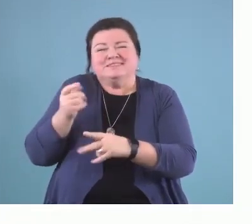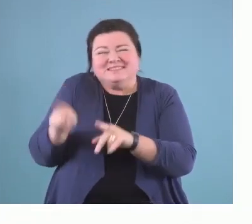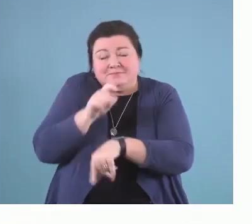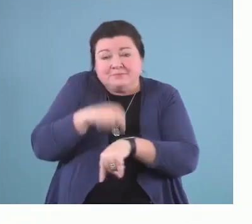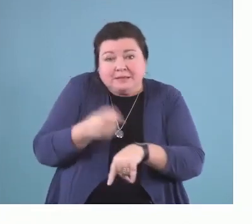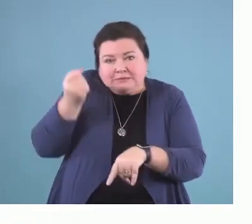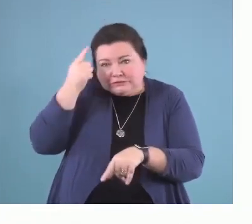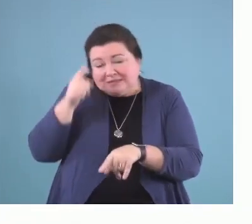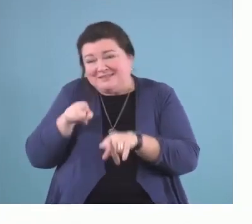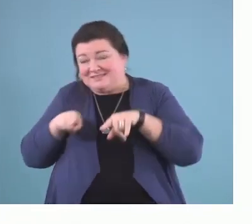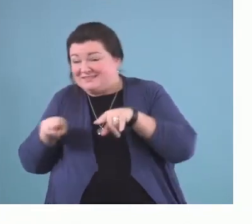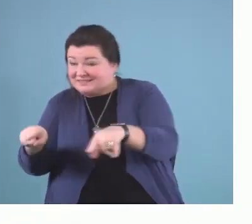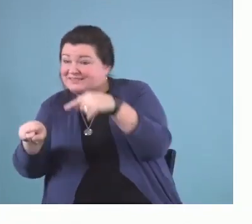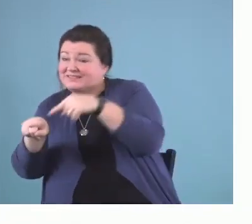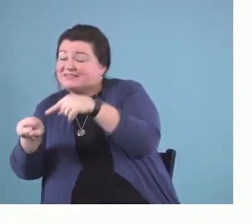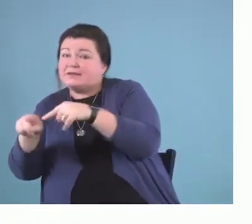of their decisions.